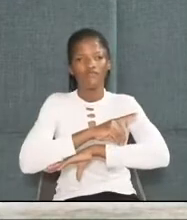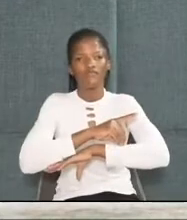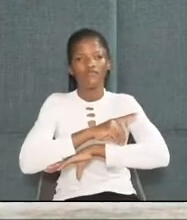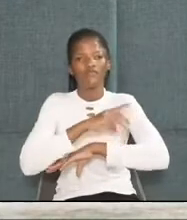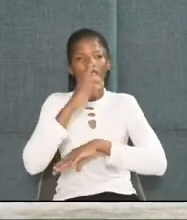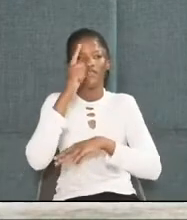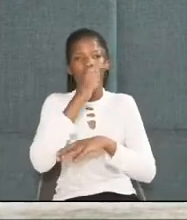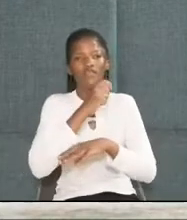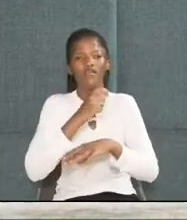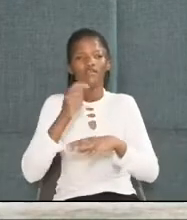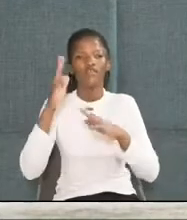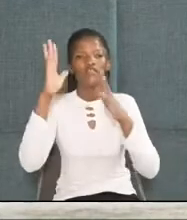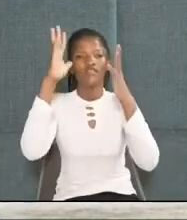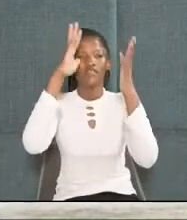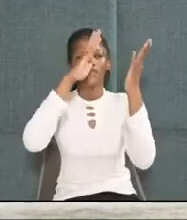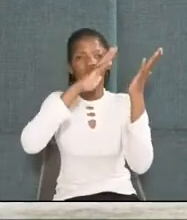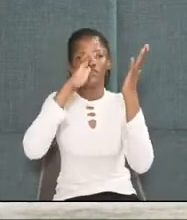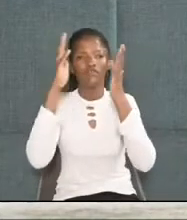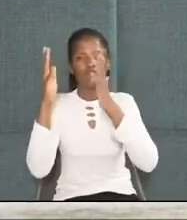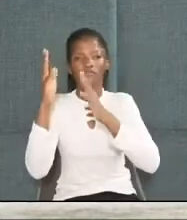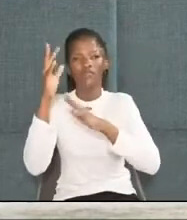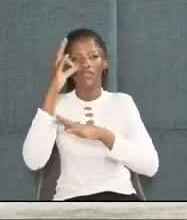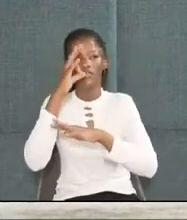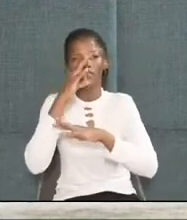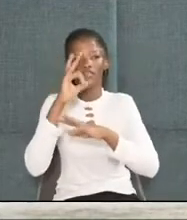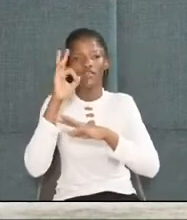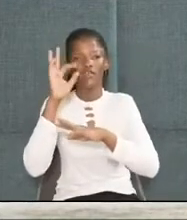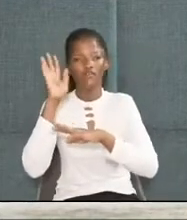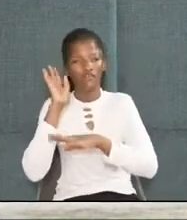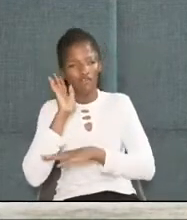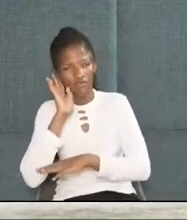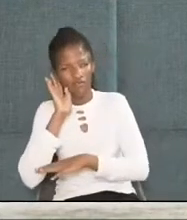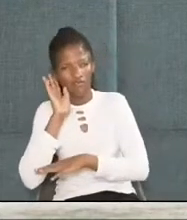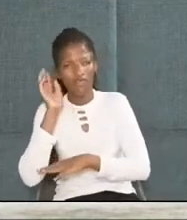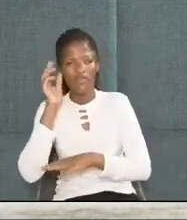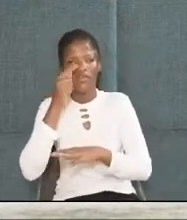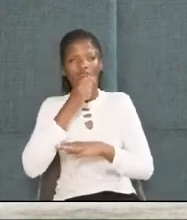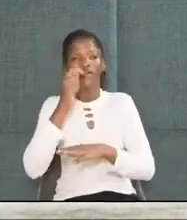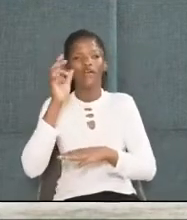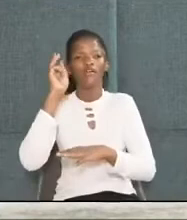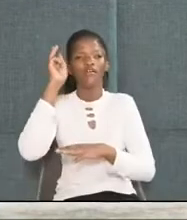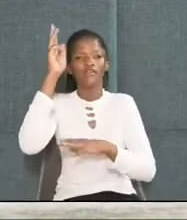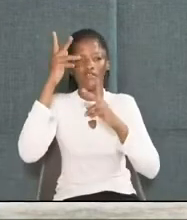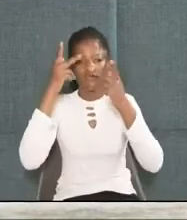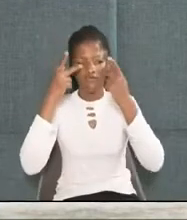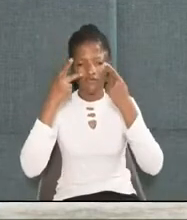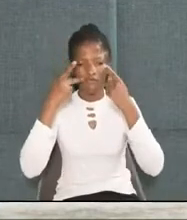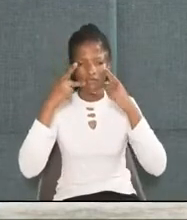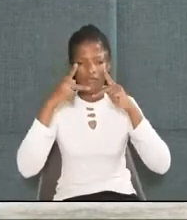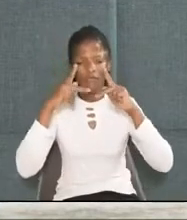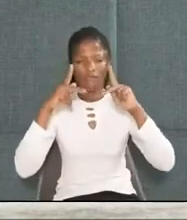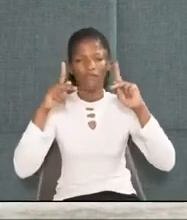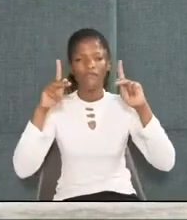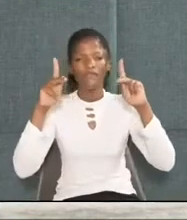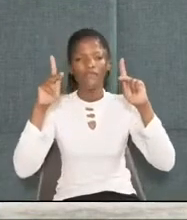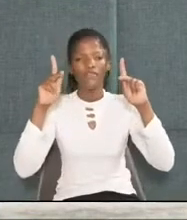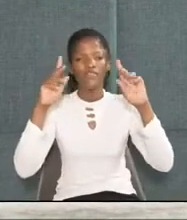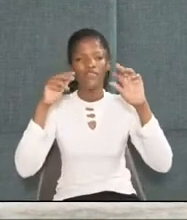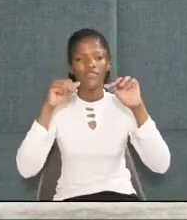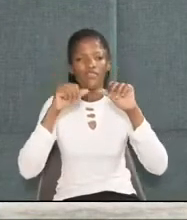The winds and the waves shall obey thy will, peace be still,